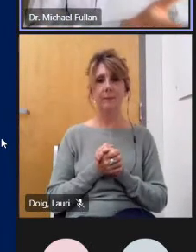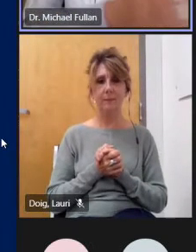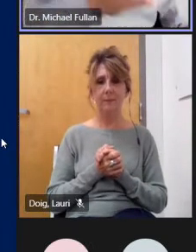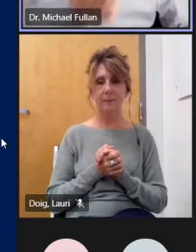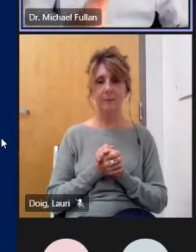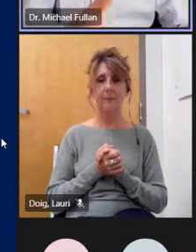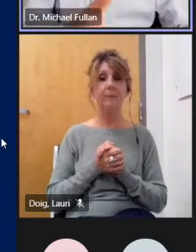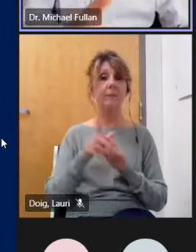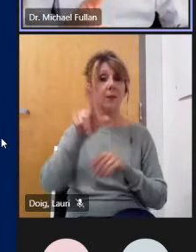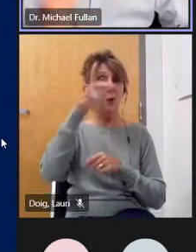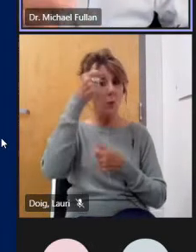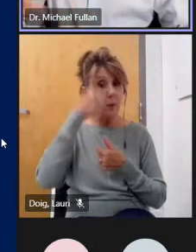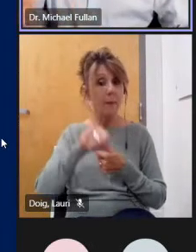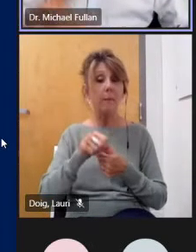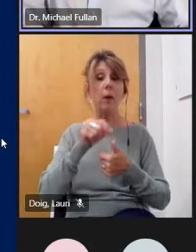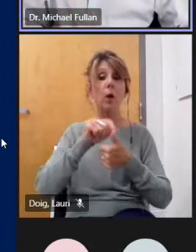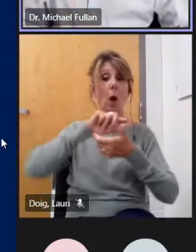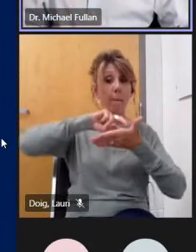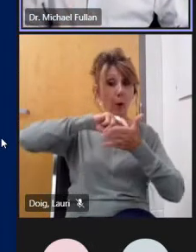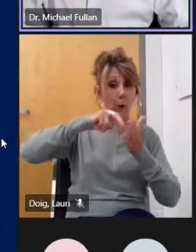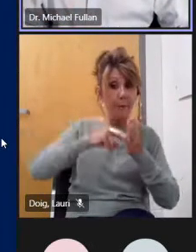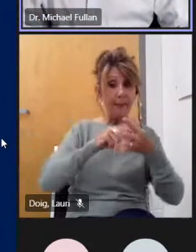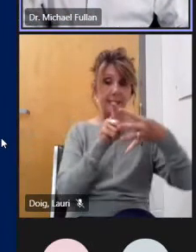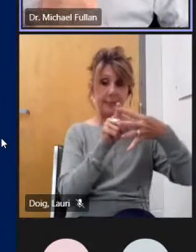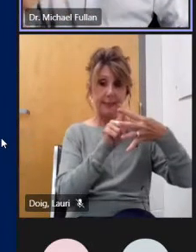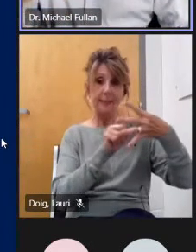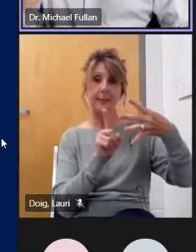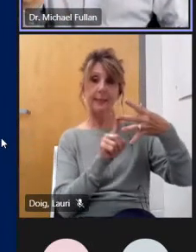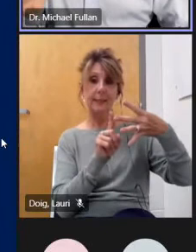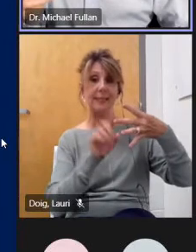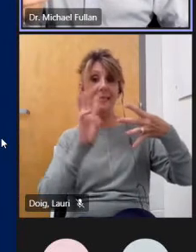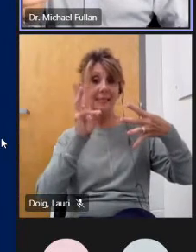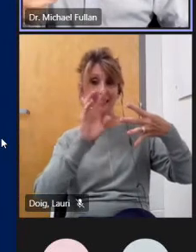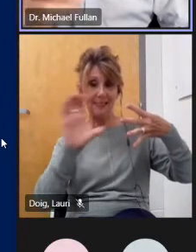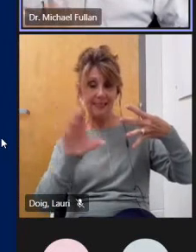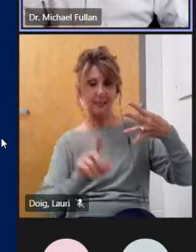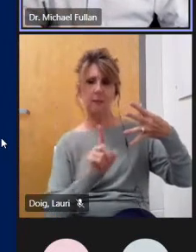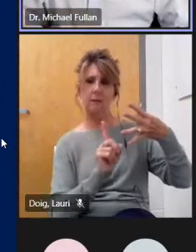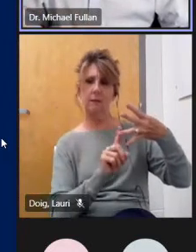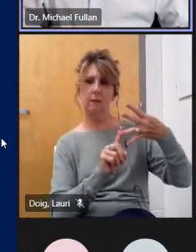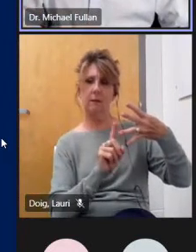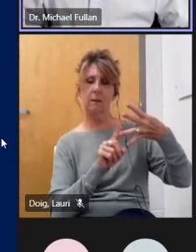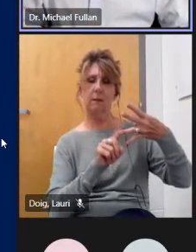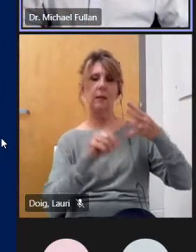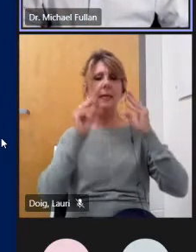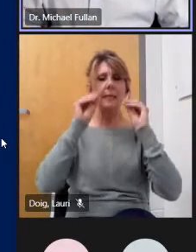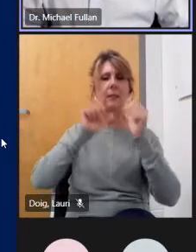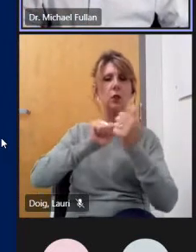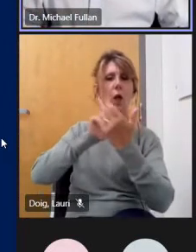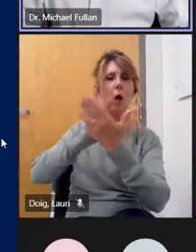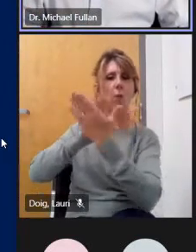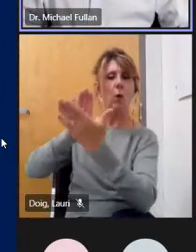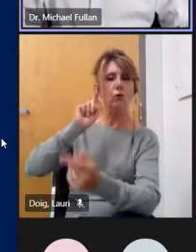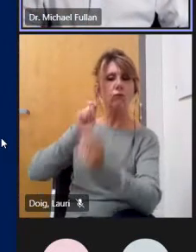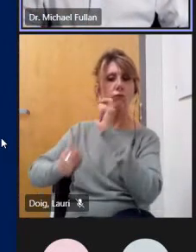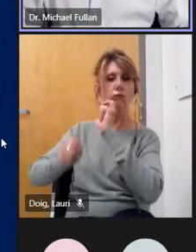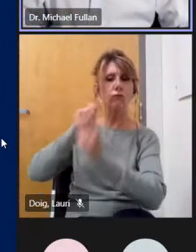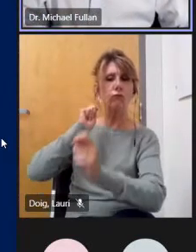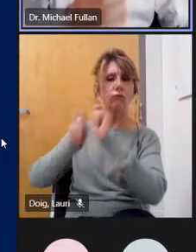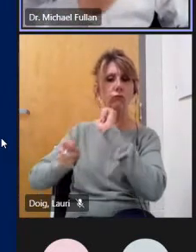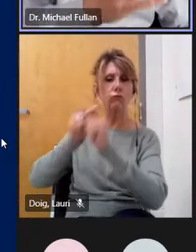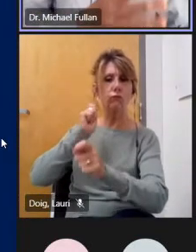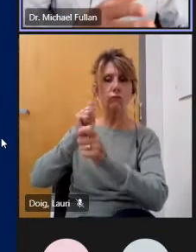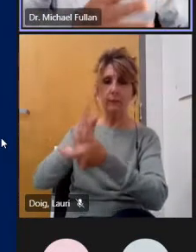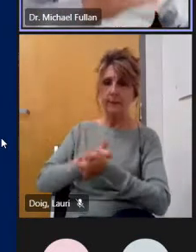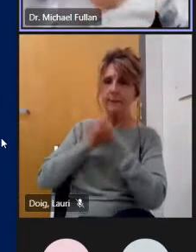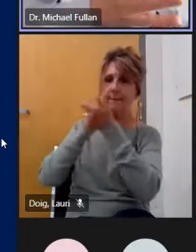purpose six c's the third element is going to be the redesign of pedagogy and learning and this is the framework of